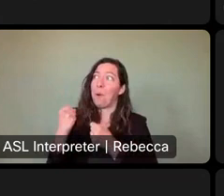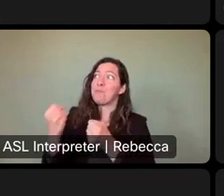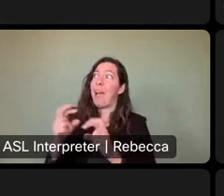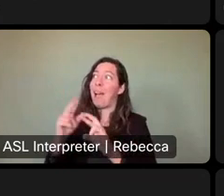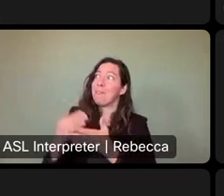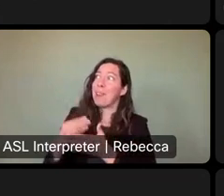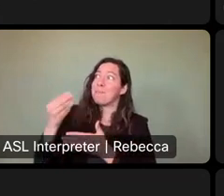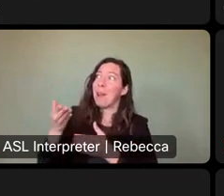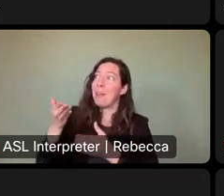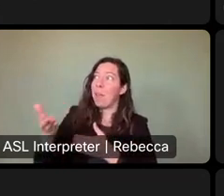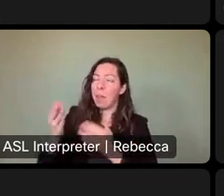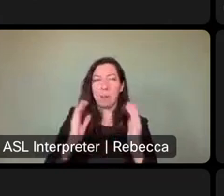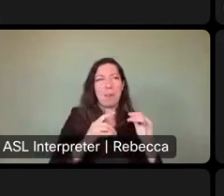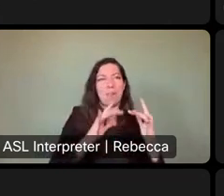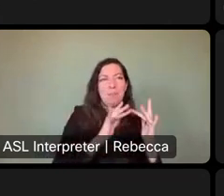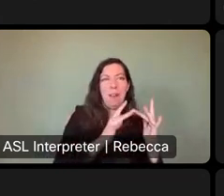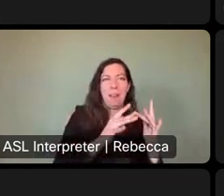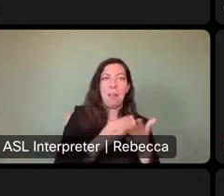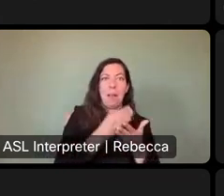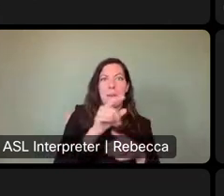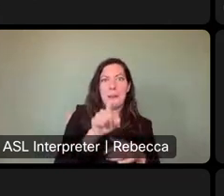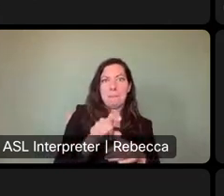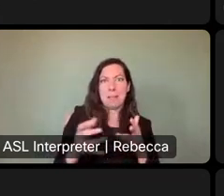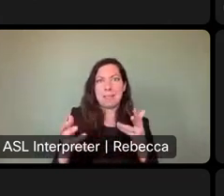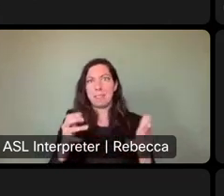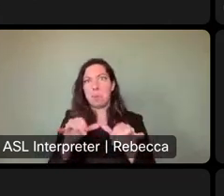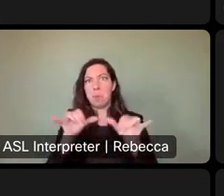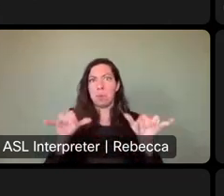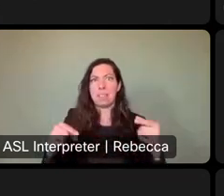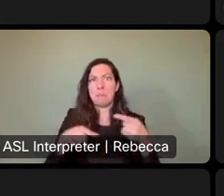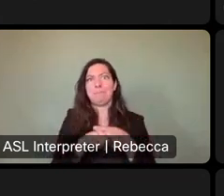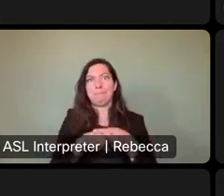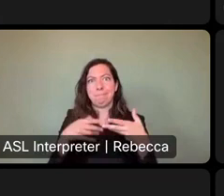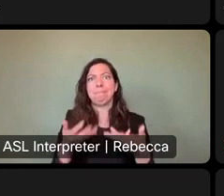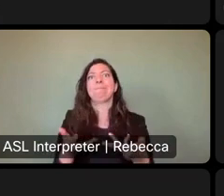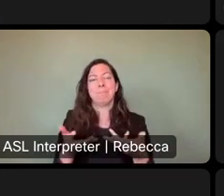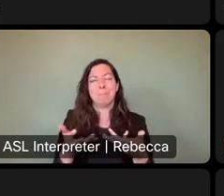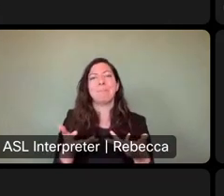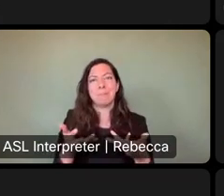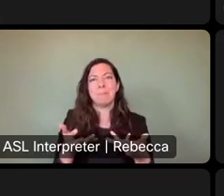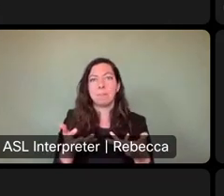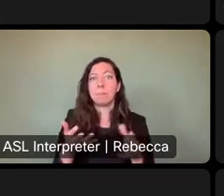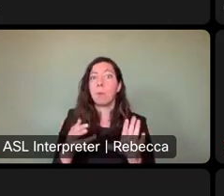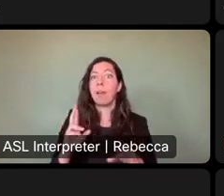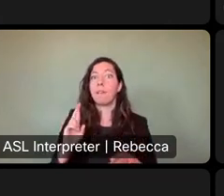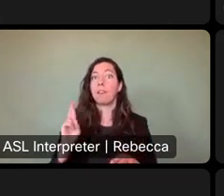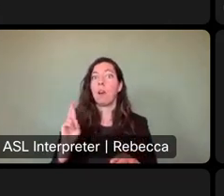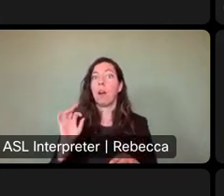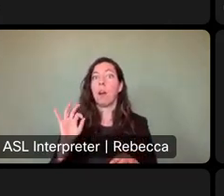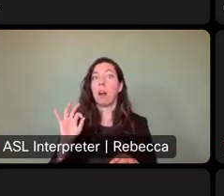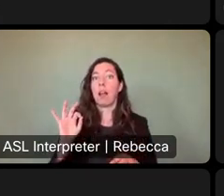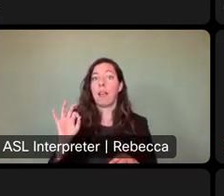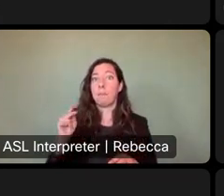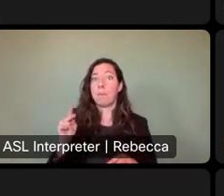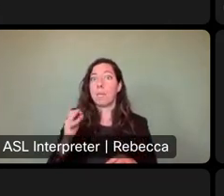are in the process currently, uh, uh. Uh, or coming up, going through a request for proposals for our